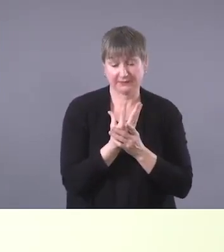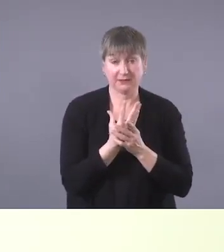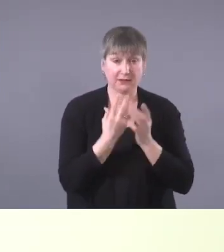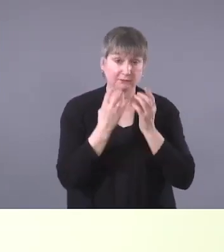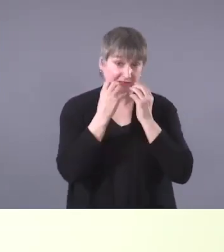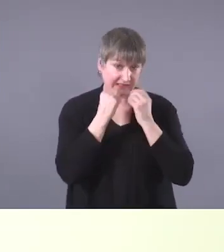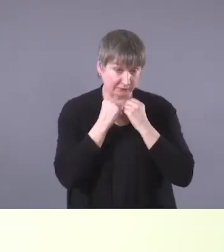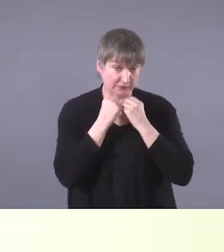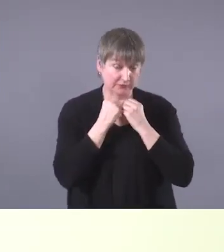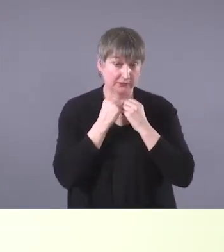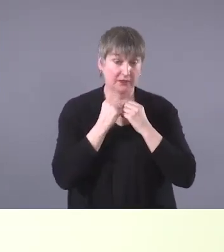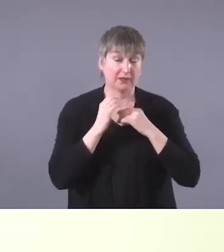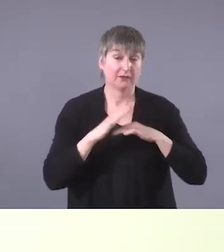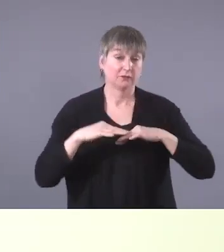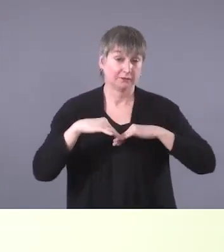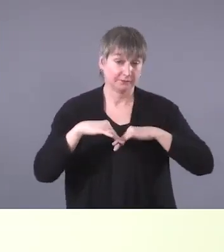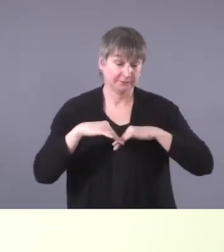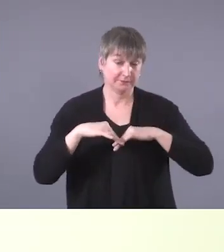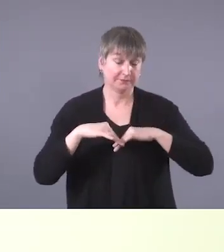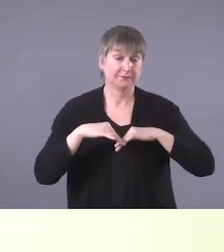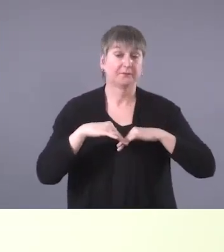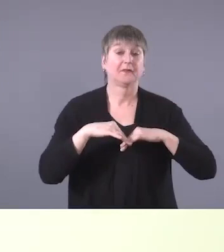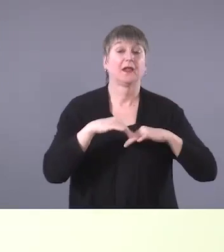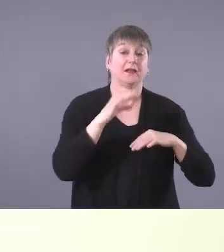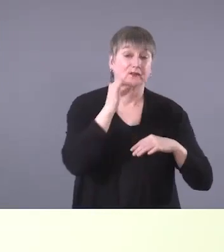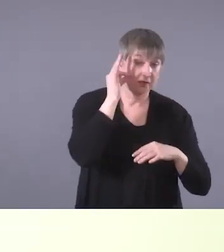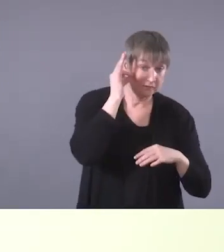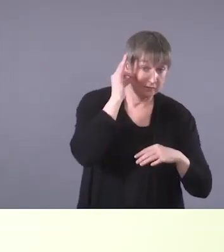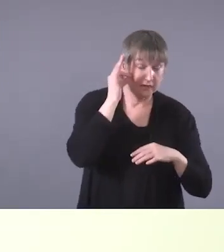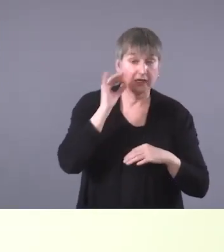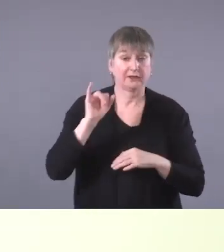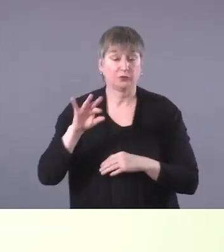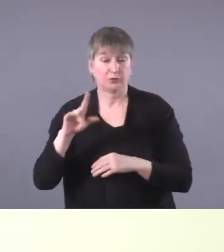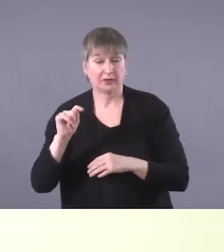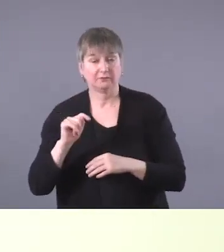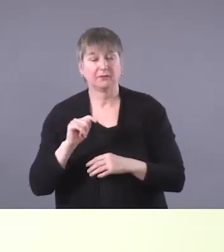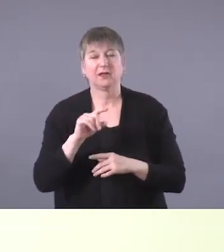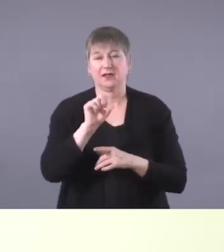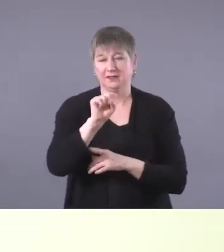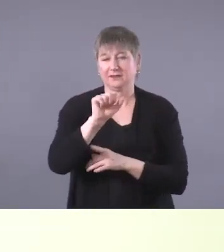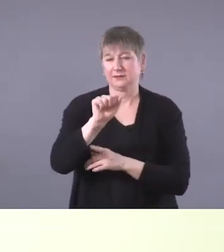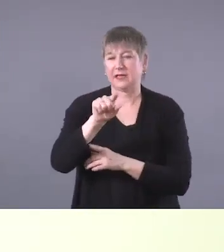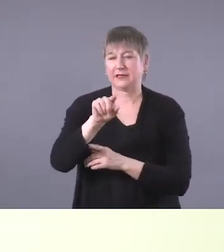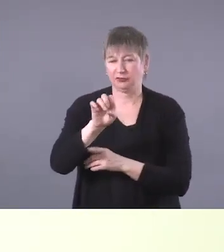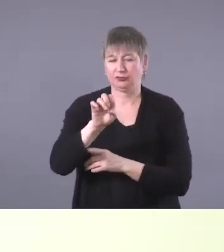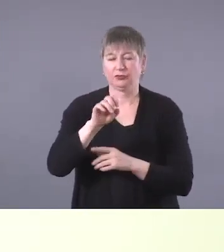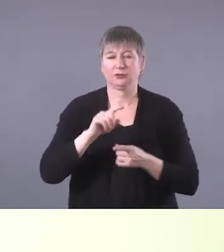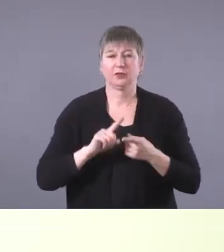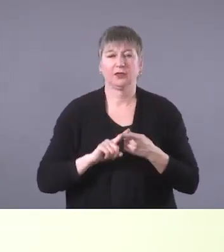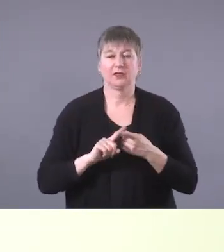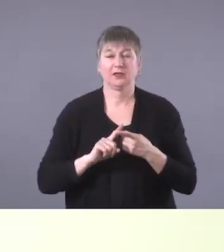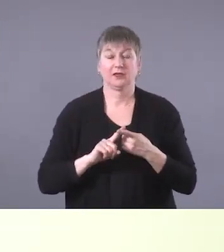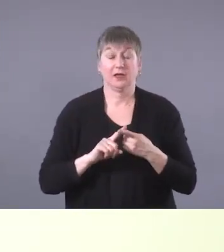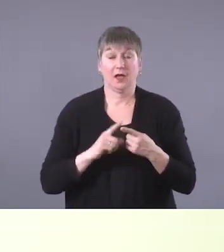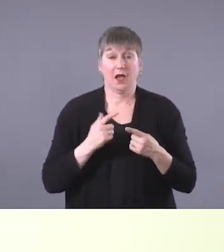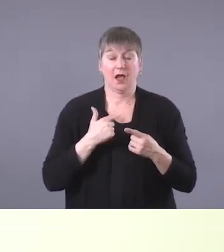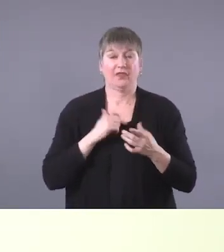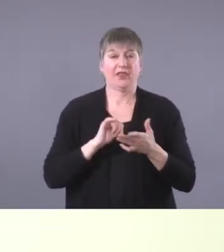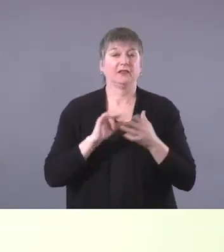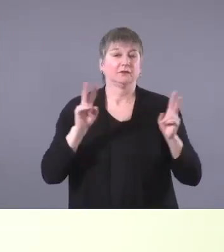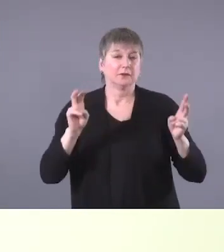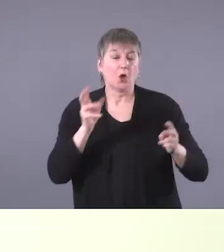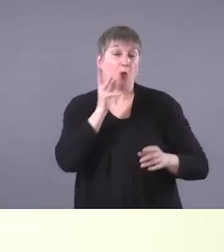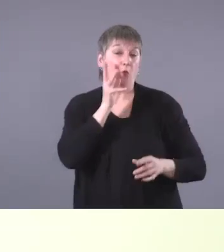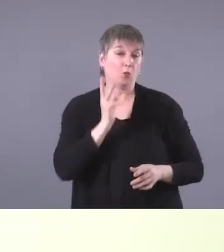the first nations, Inuit and Métis people is sage. Um, sage, I have been taught is a woman's medicine